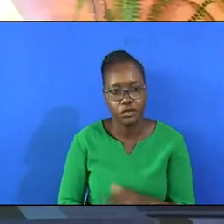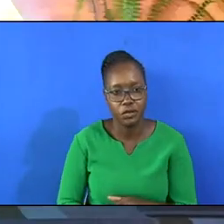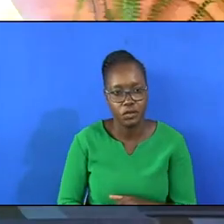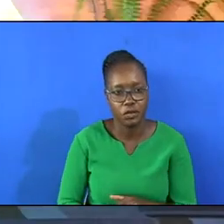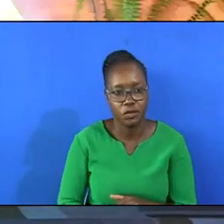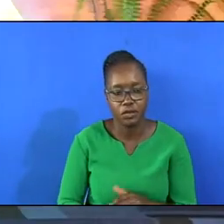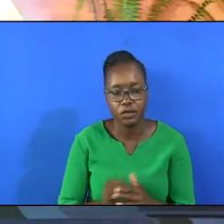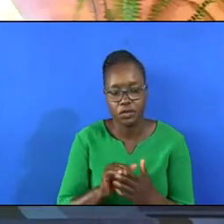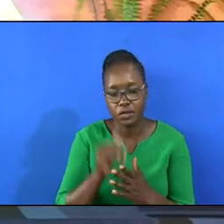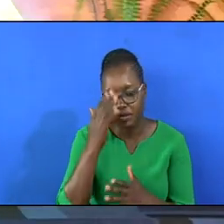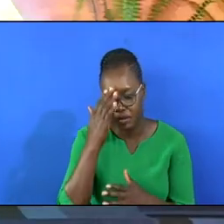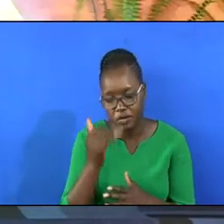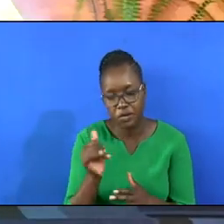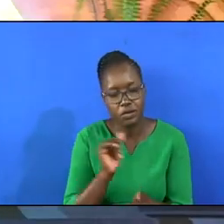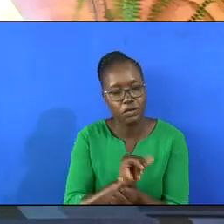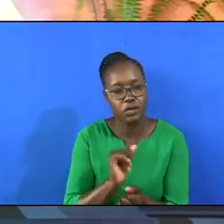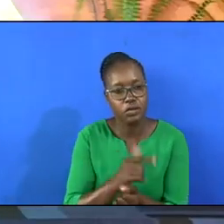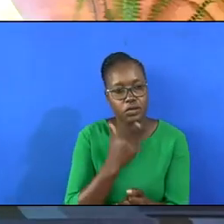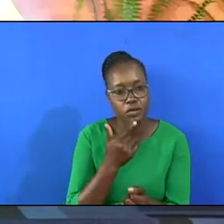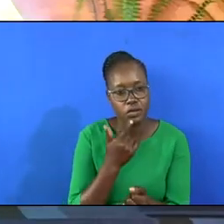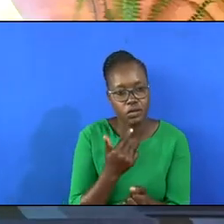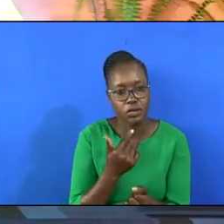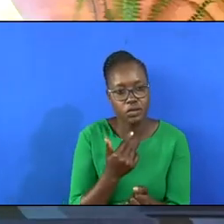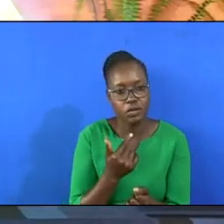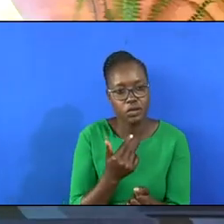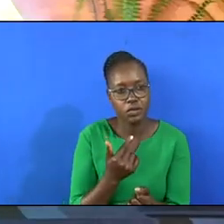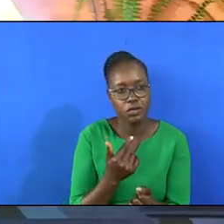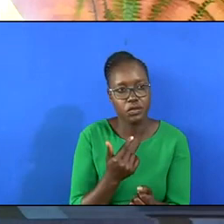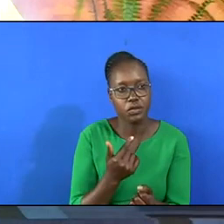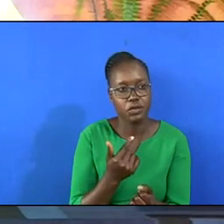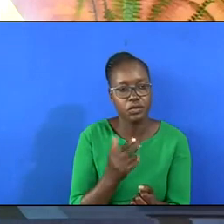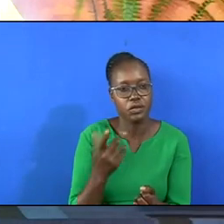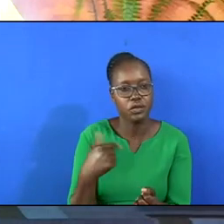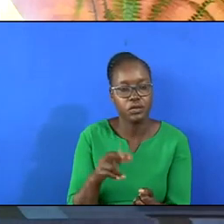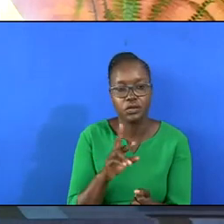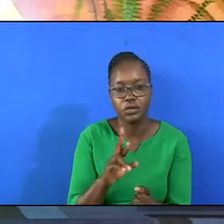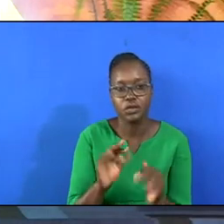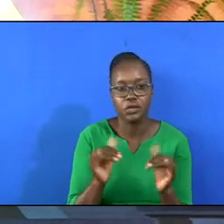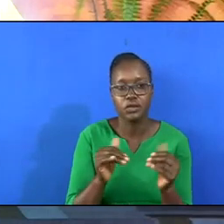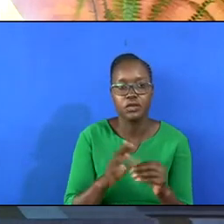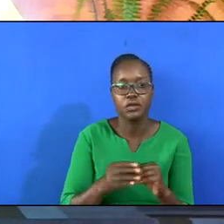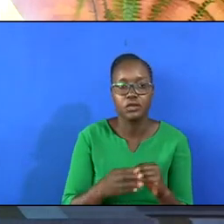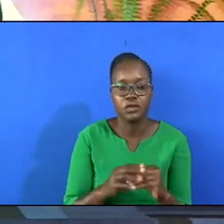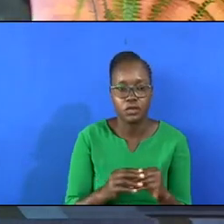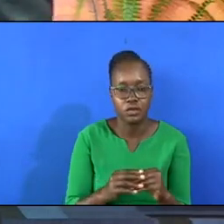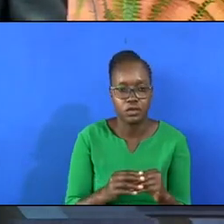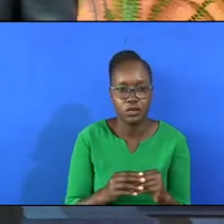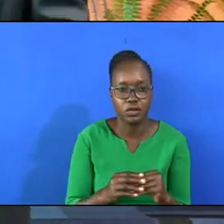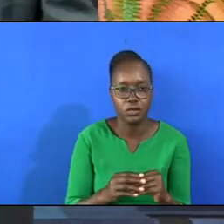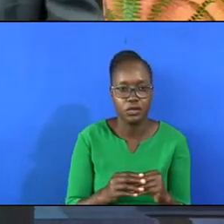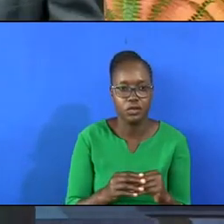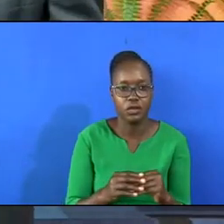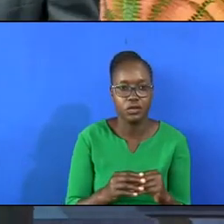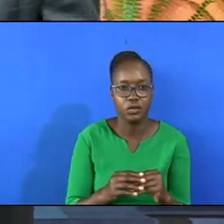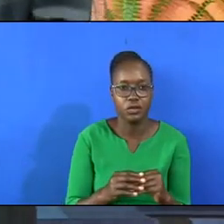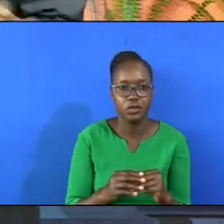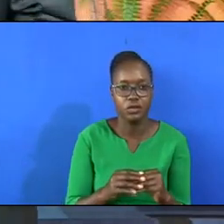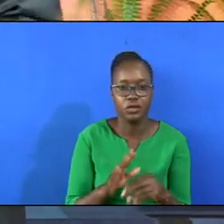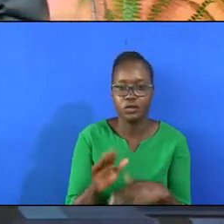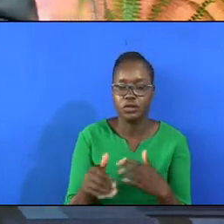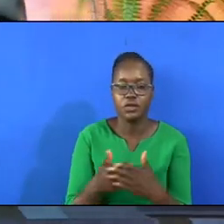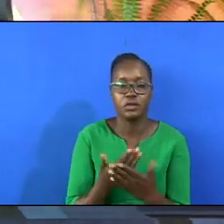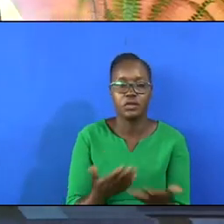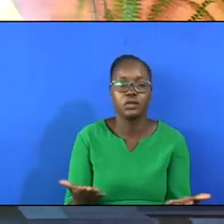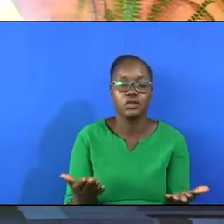That's why that boy would say we are a new creation. all things